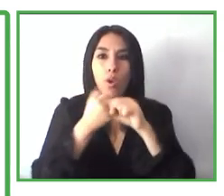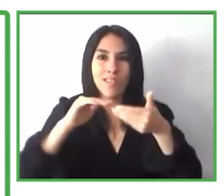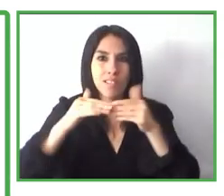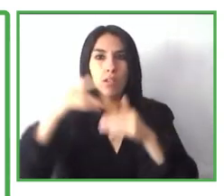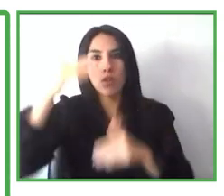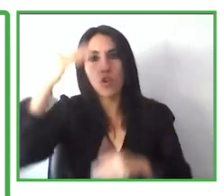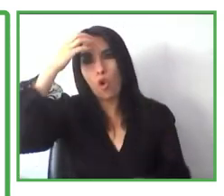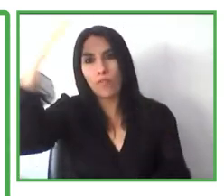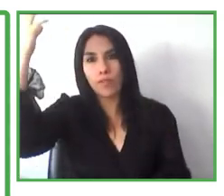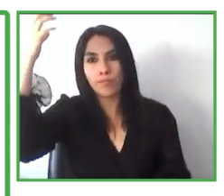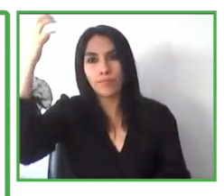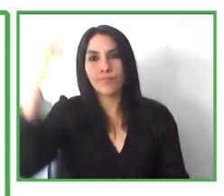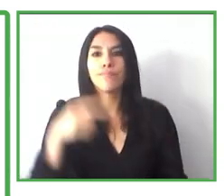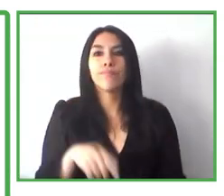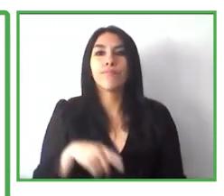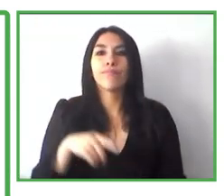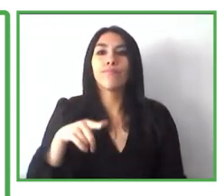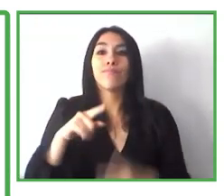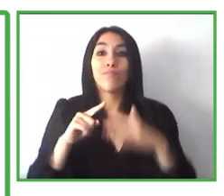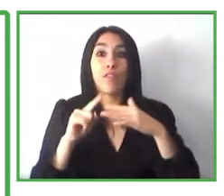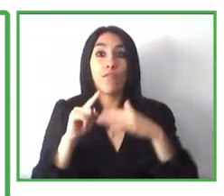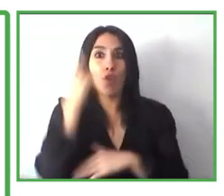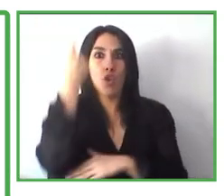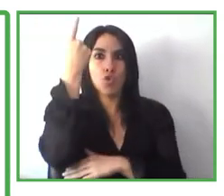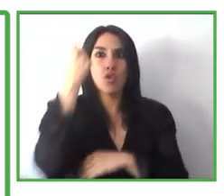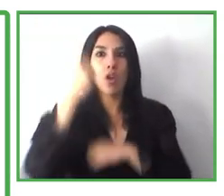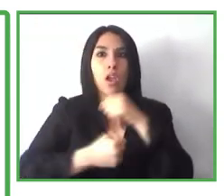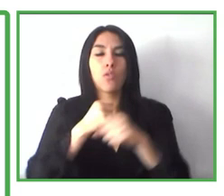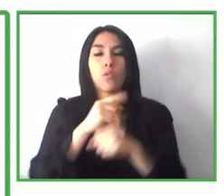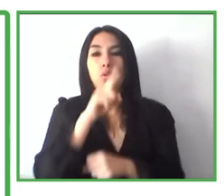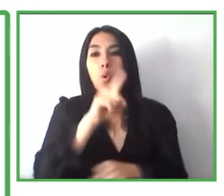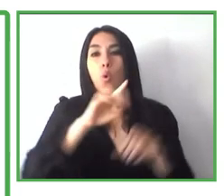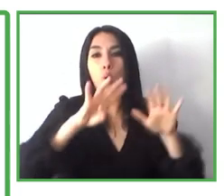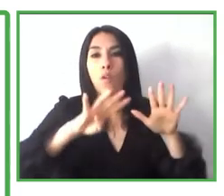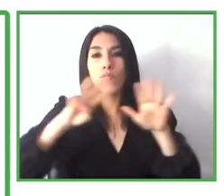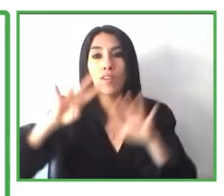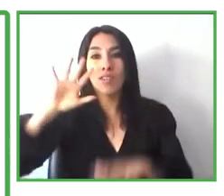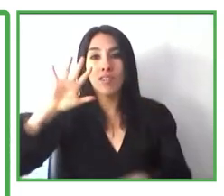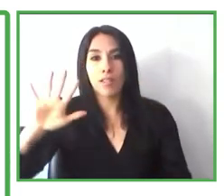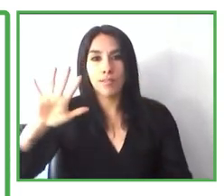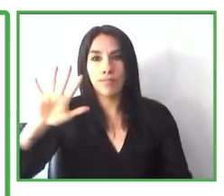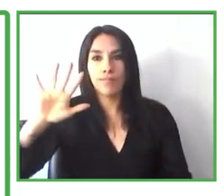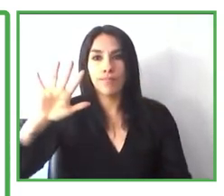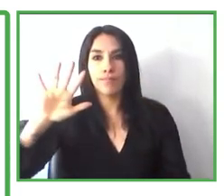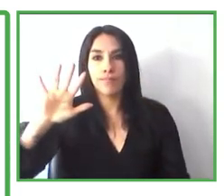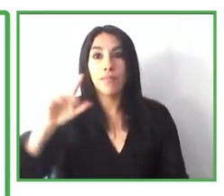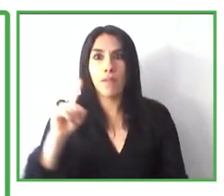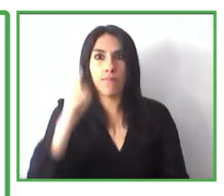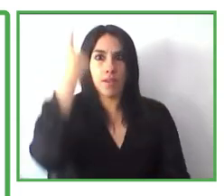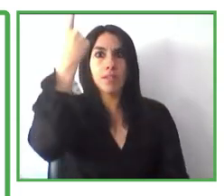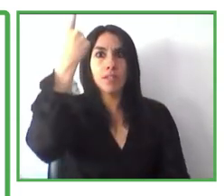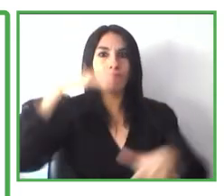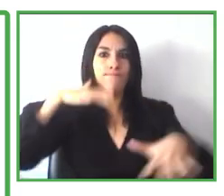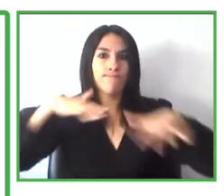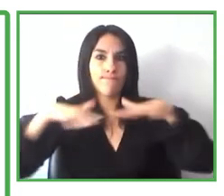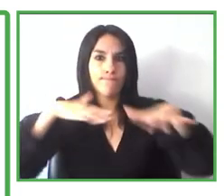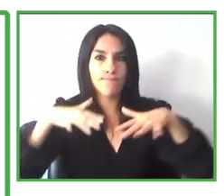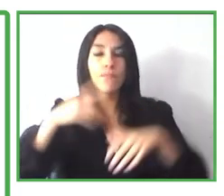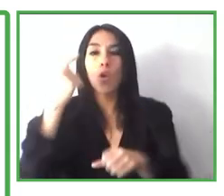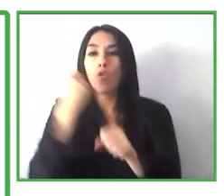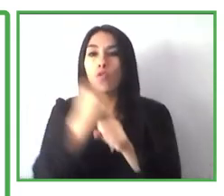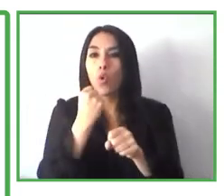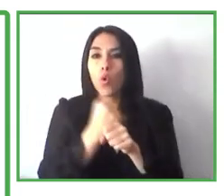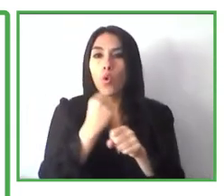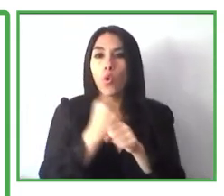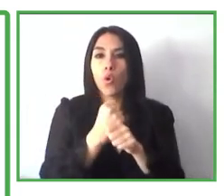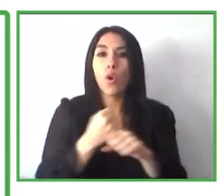in the city of Helsinki. It was created in 1995, and it is the first service of supported employment